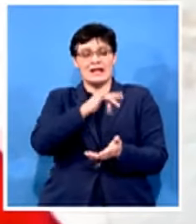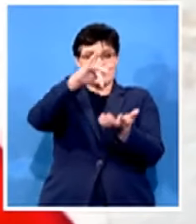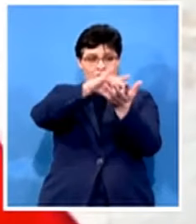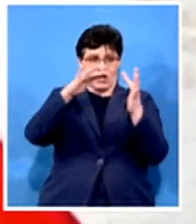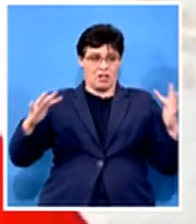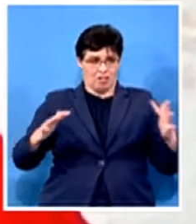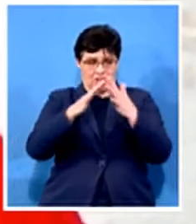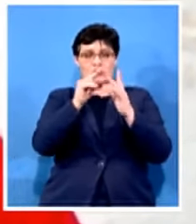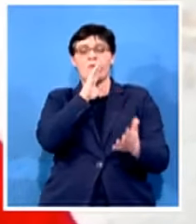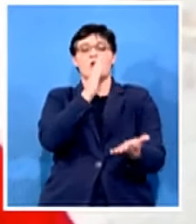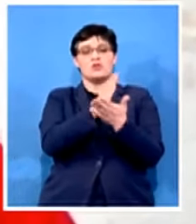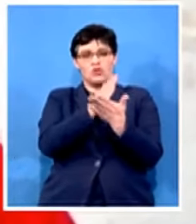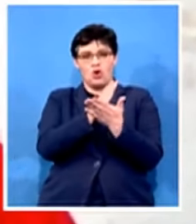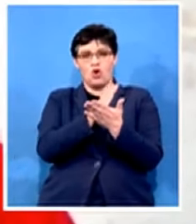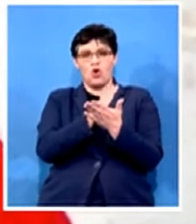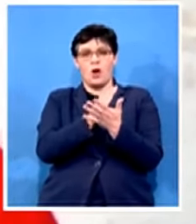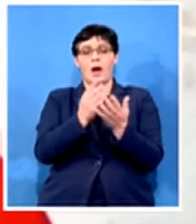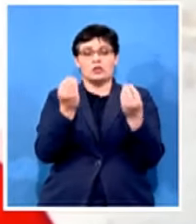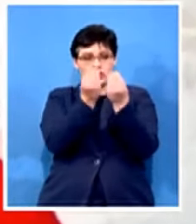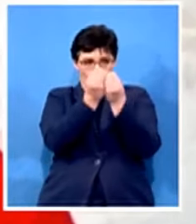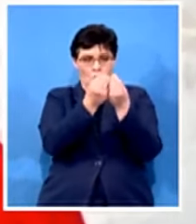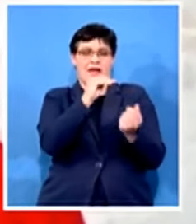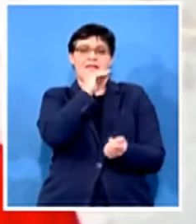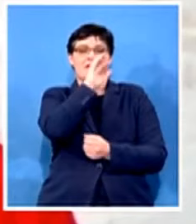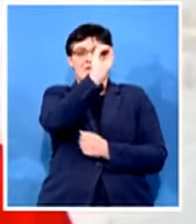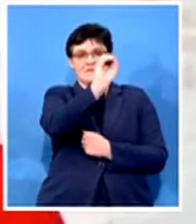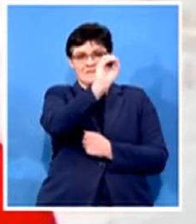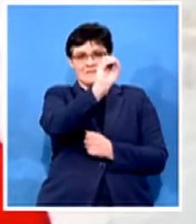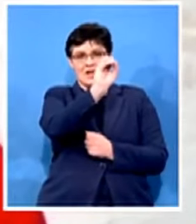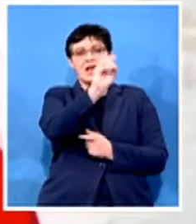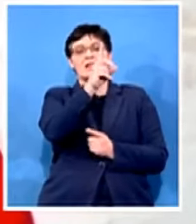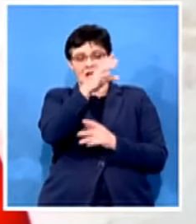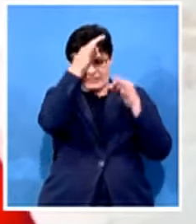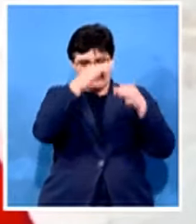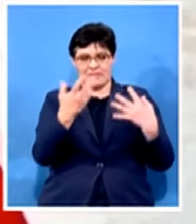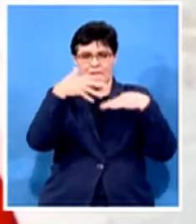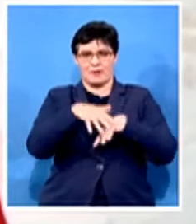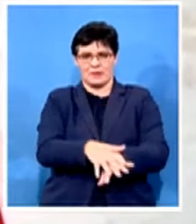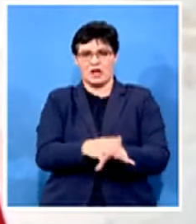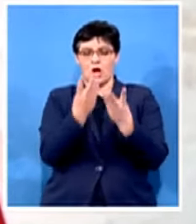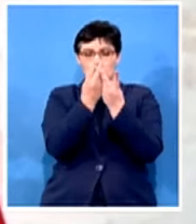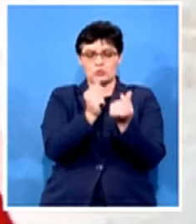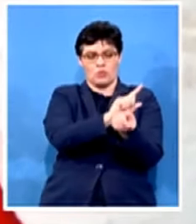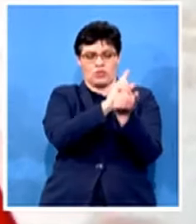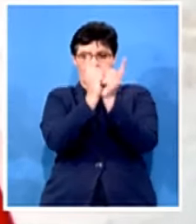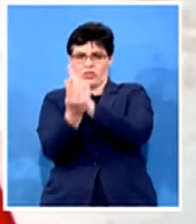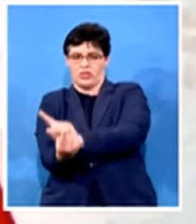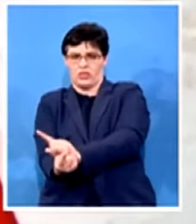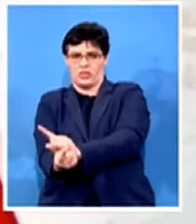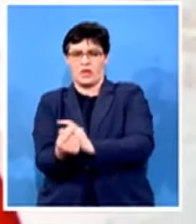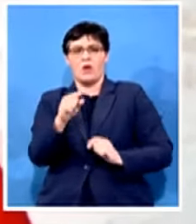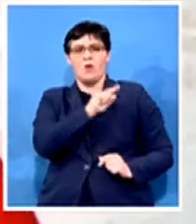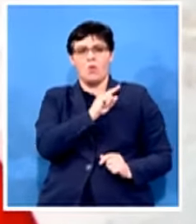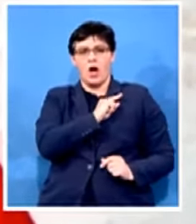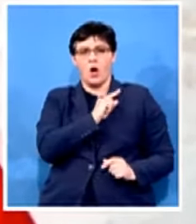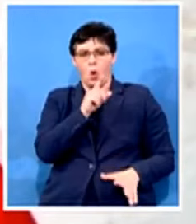stock then you implement that decision so that there's a smooth transition but because everybody is acting it's a cast it's